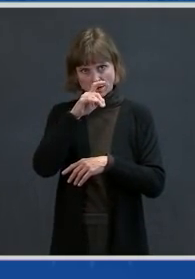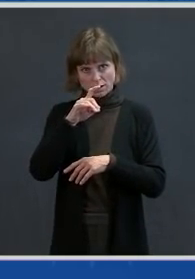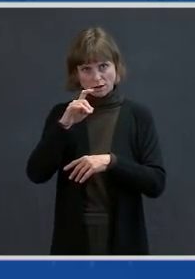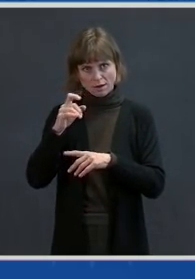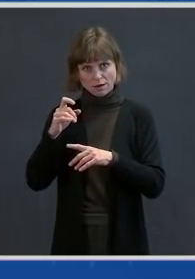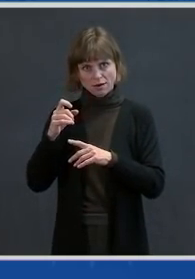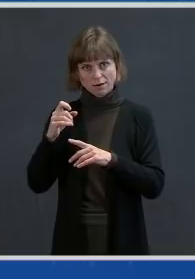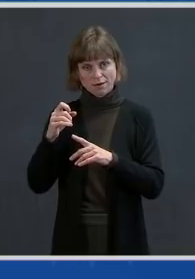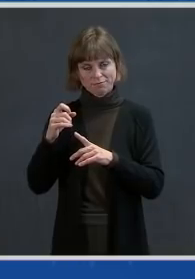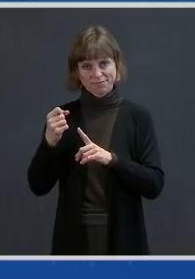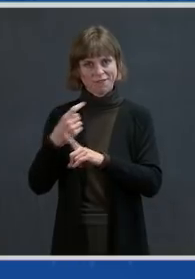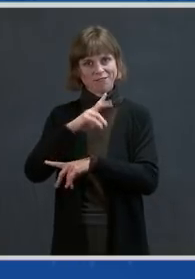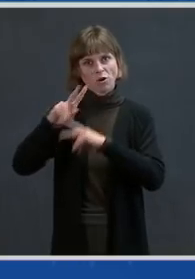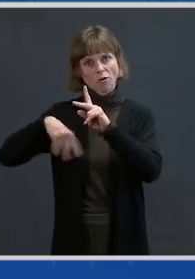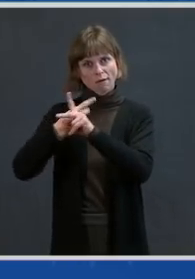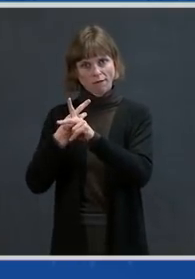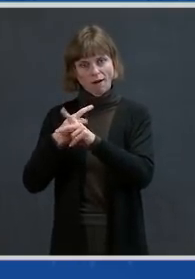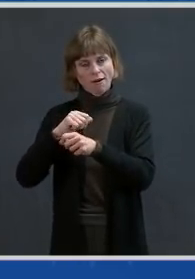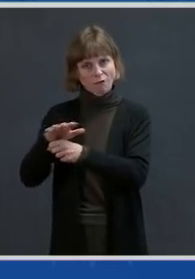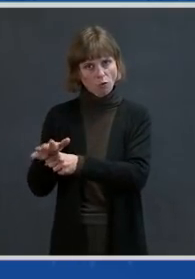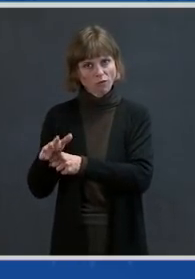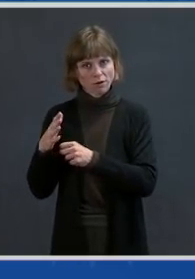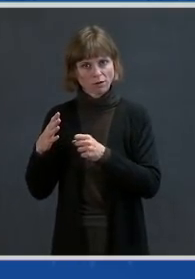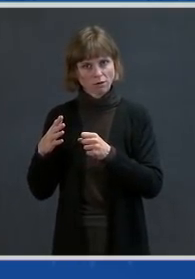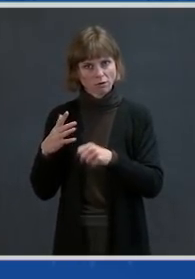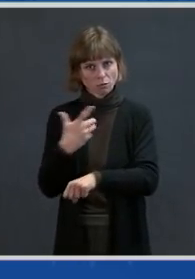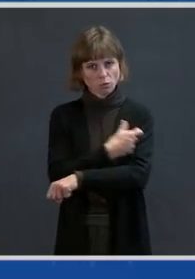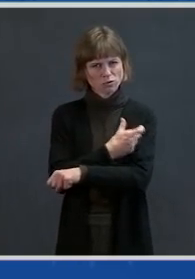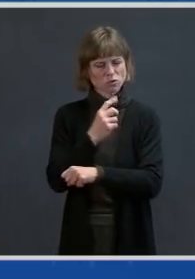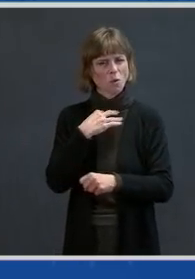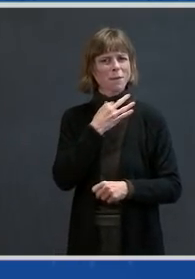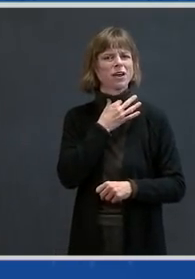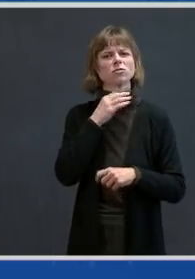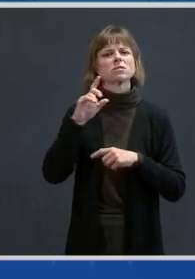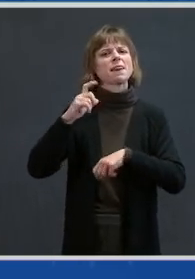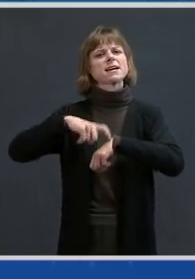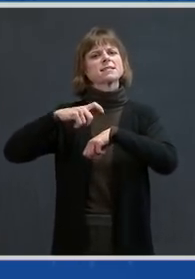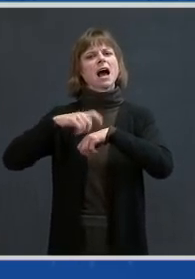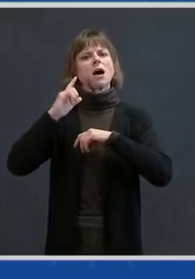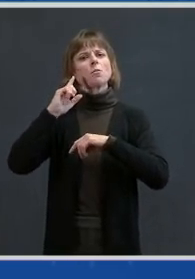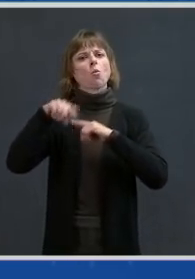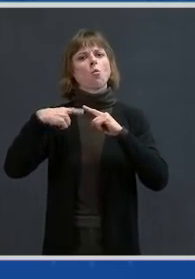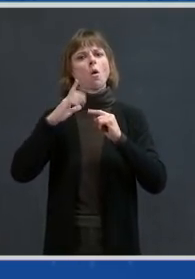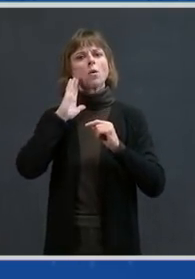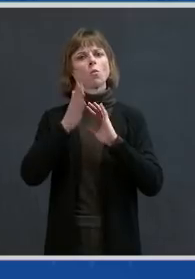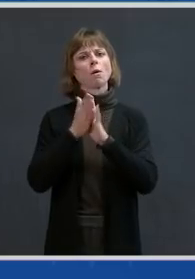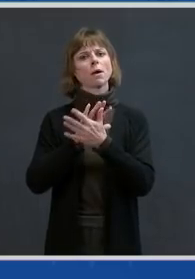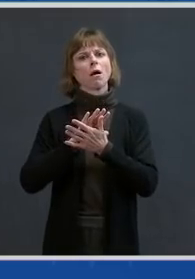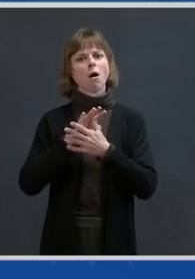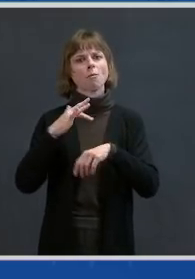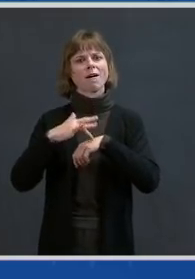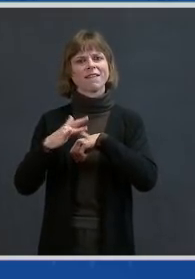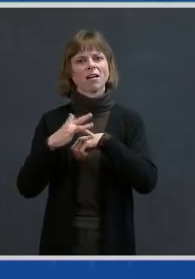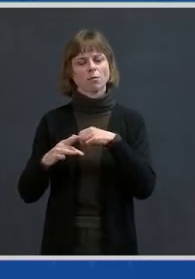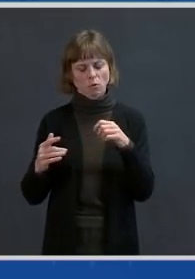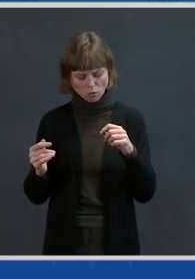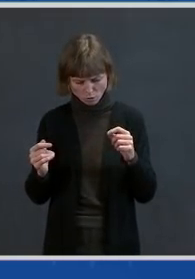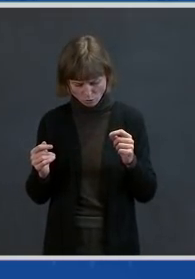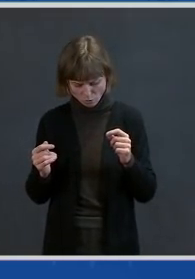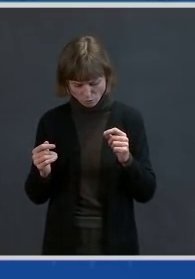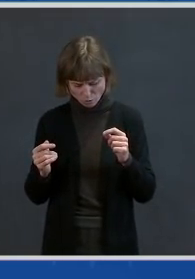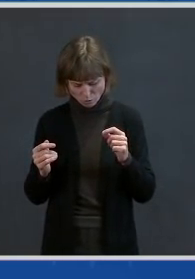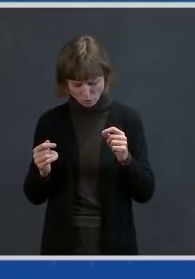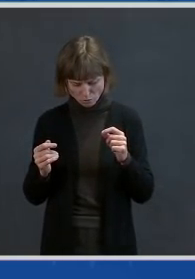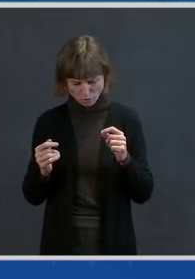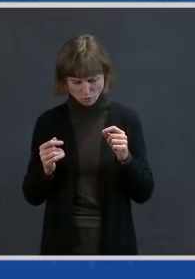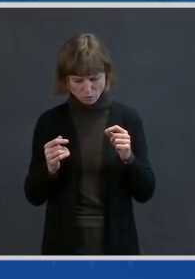potential combinations you guys are looking into. So, curious as to the timing for availability of that. And given, you